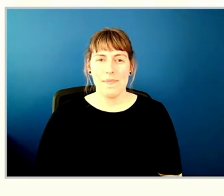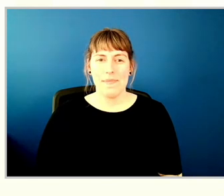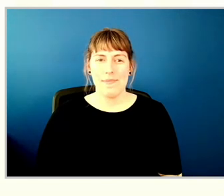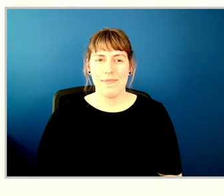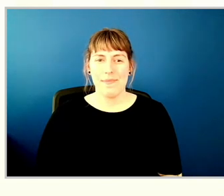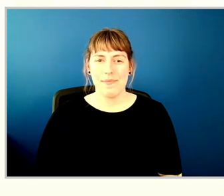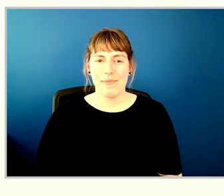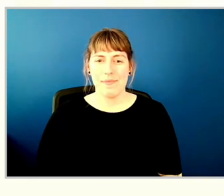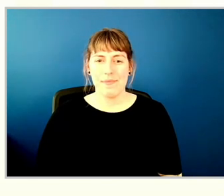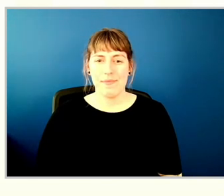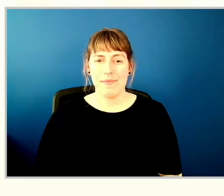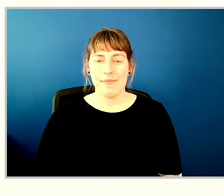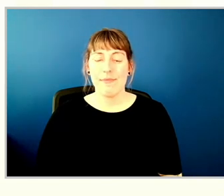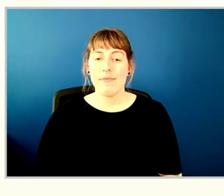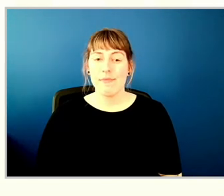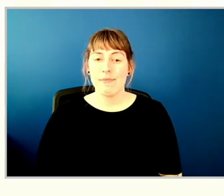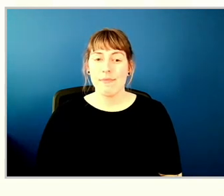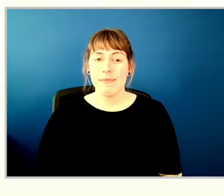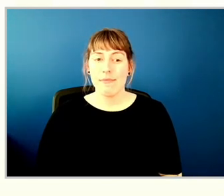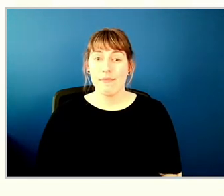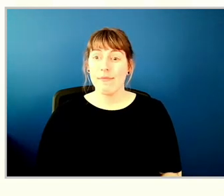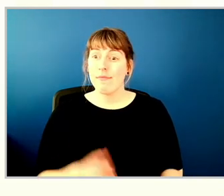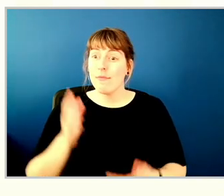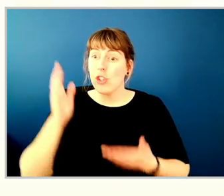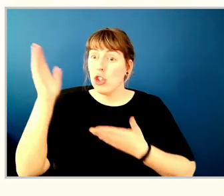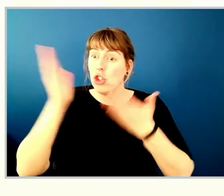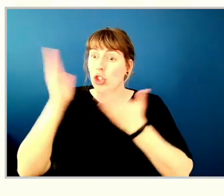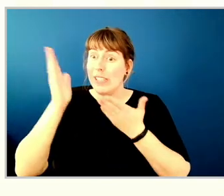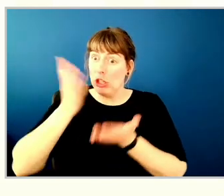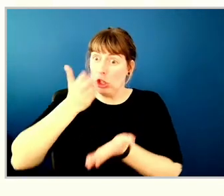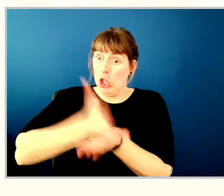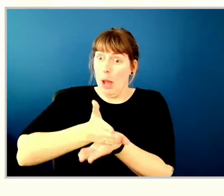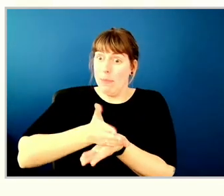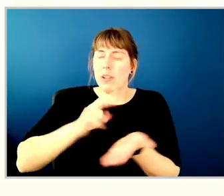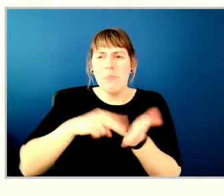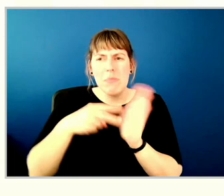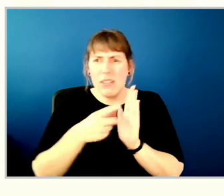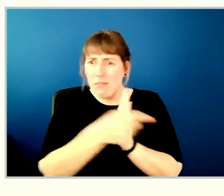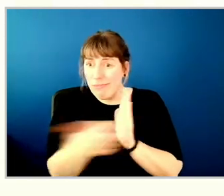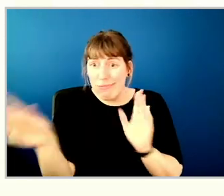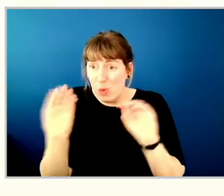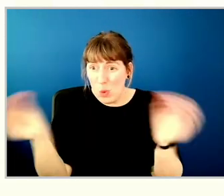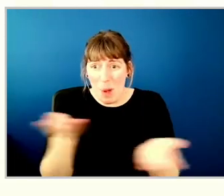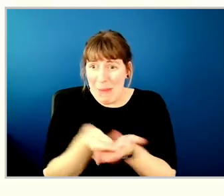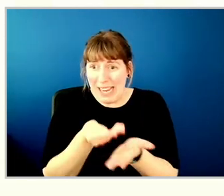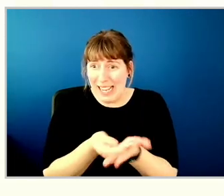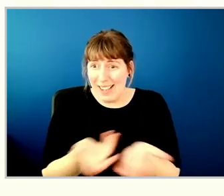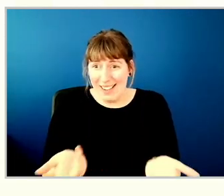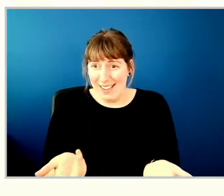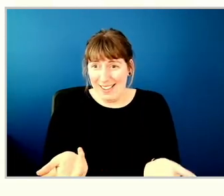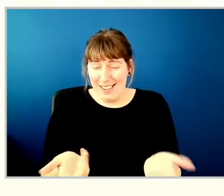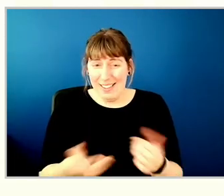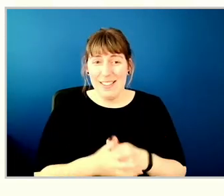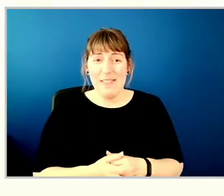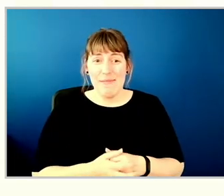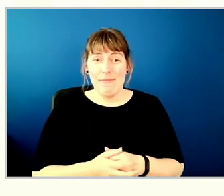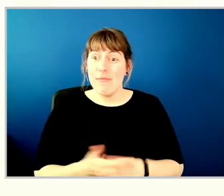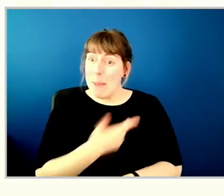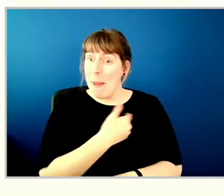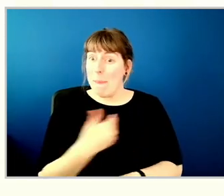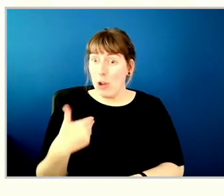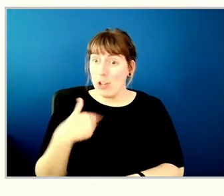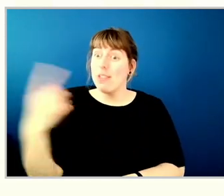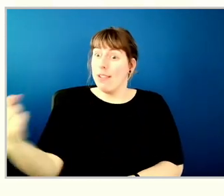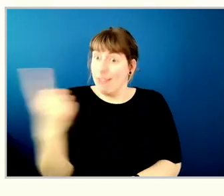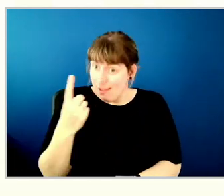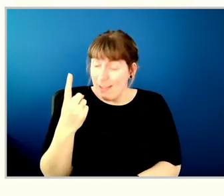The takeaway of our services would mean we would leave people without money. Like, we have members who only come in